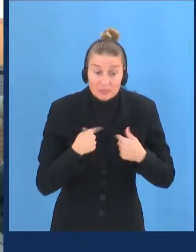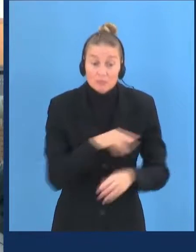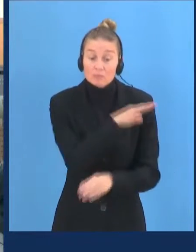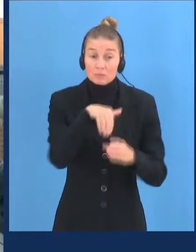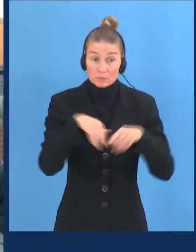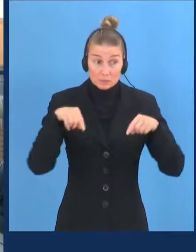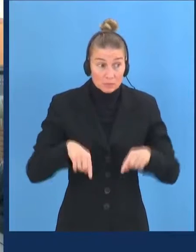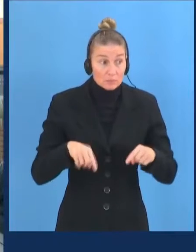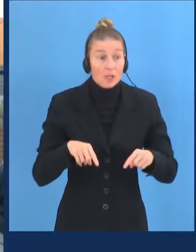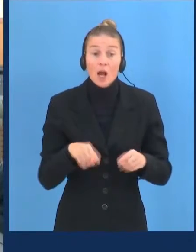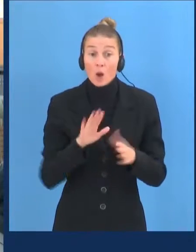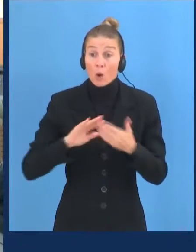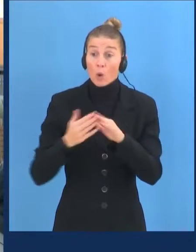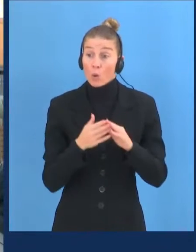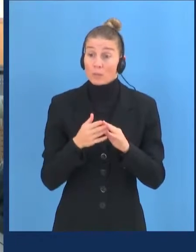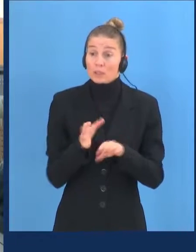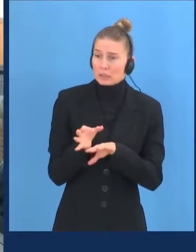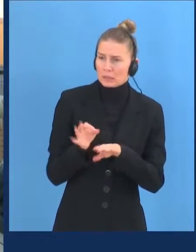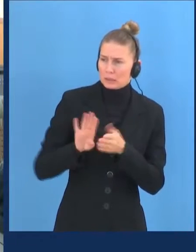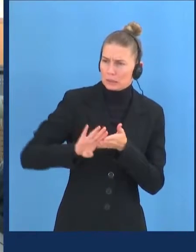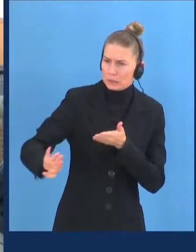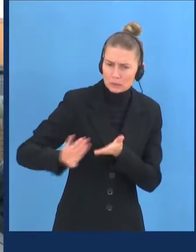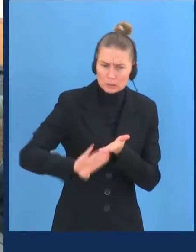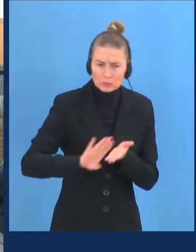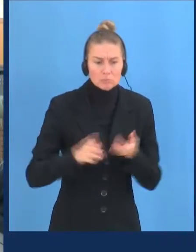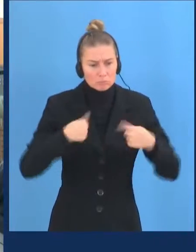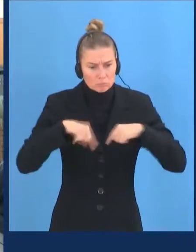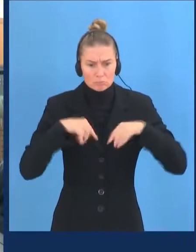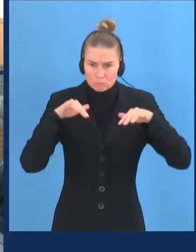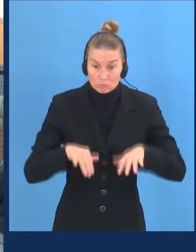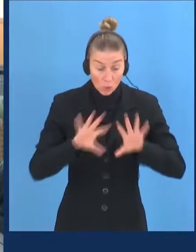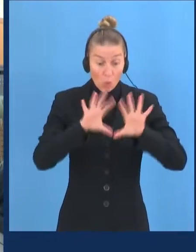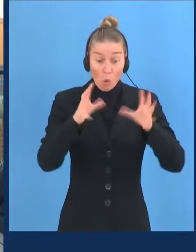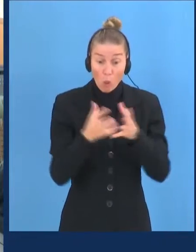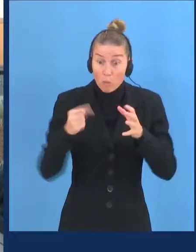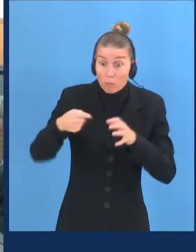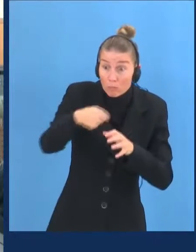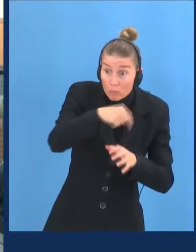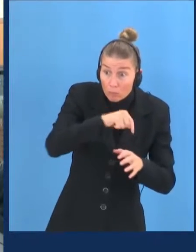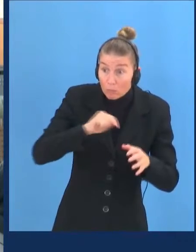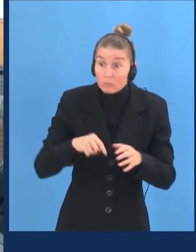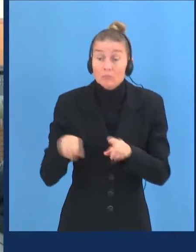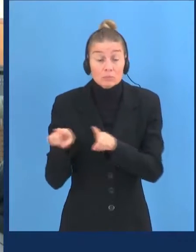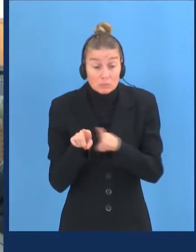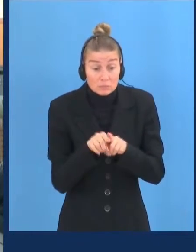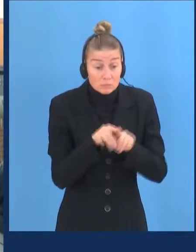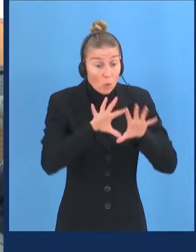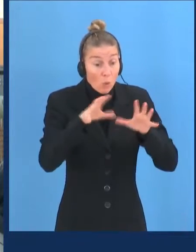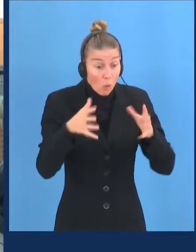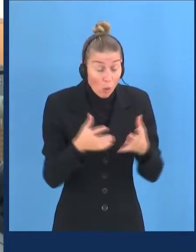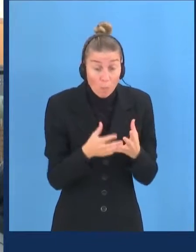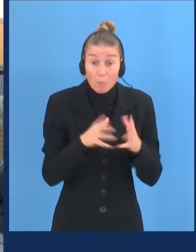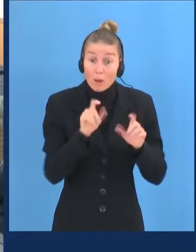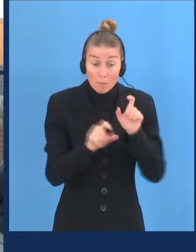discriminated communities based on work and descent. And we are people present across the globe and include also global population of Romani